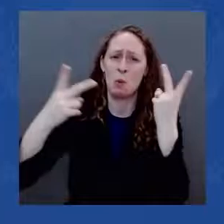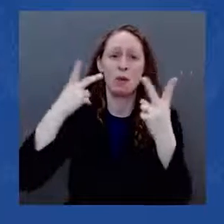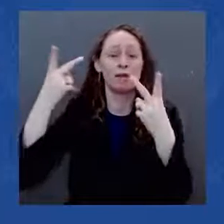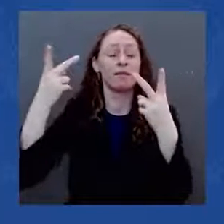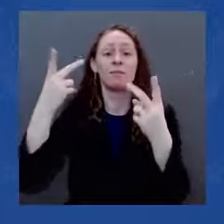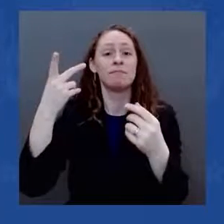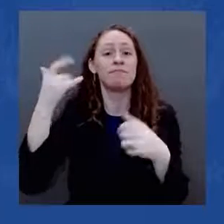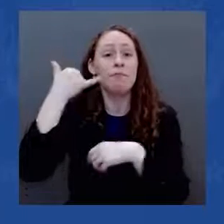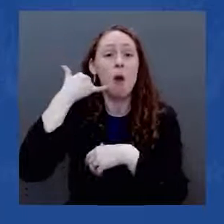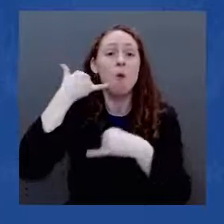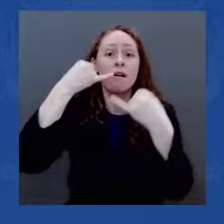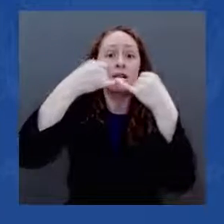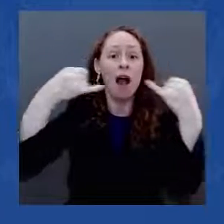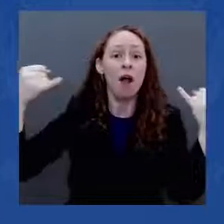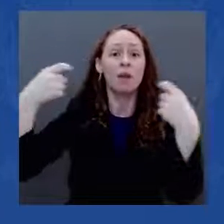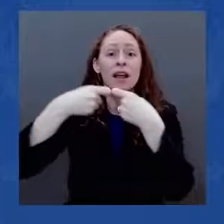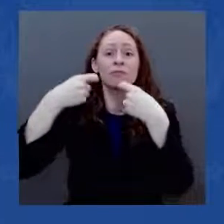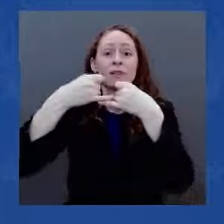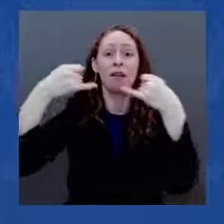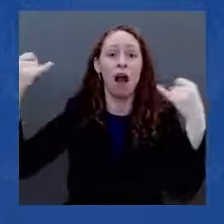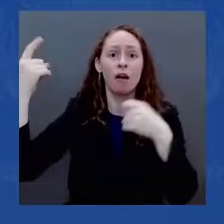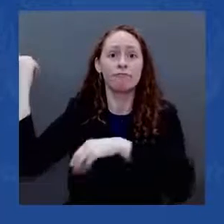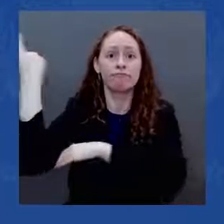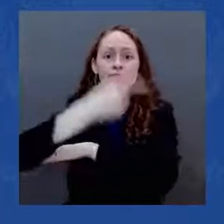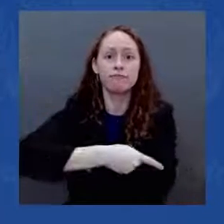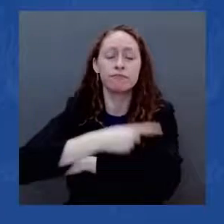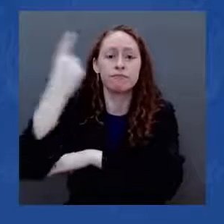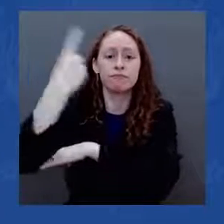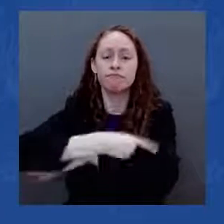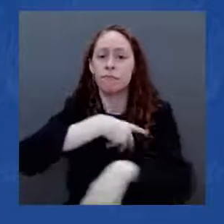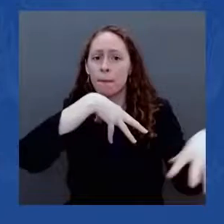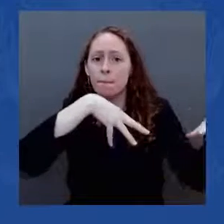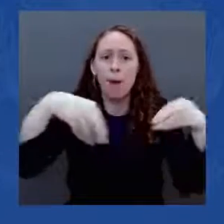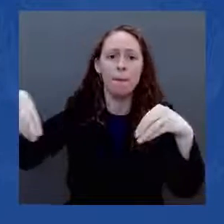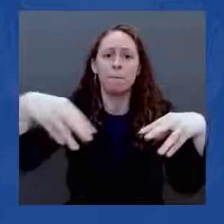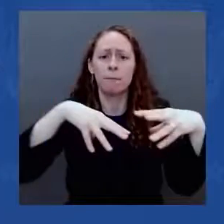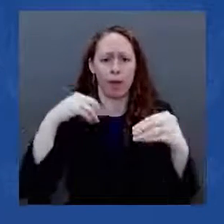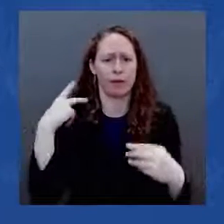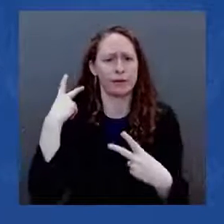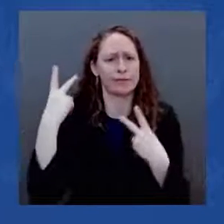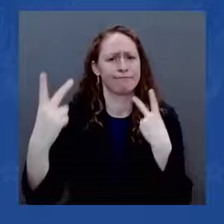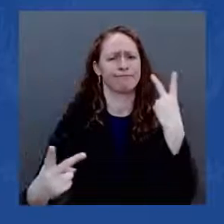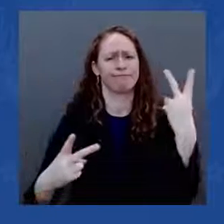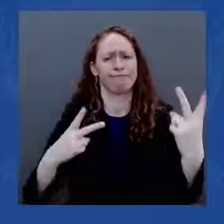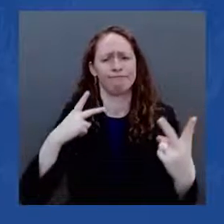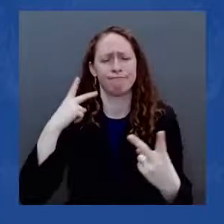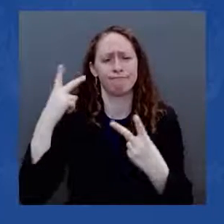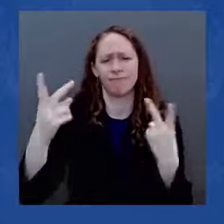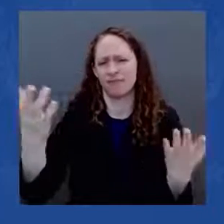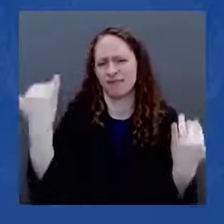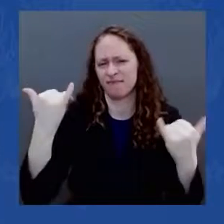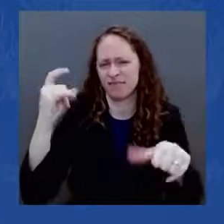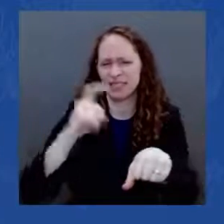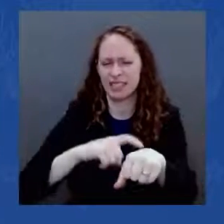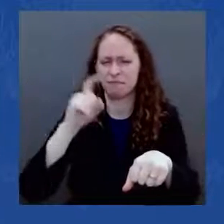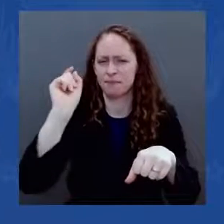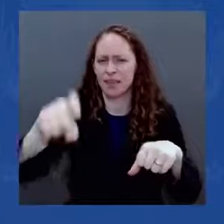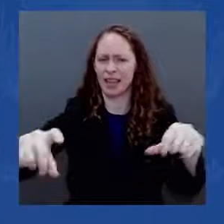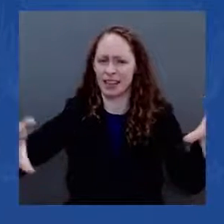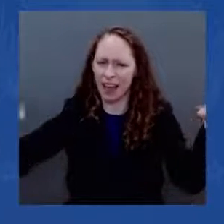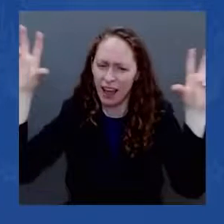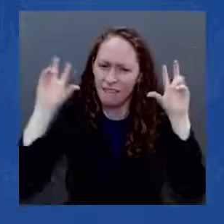new and upgraded transmission lines and towers, keeping the power flowing for Americans with cleaner, cheaper, and more reliable energy.